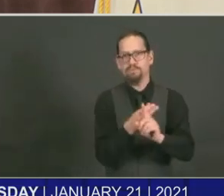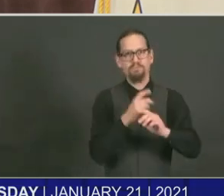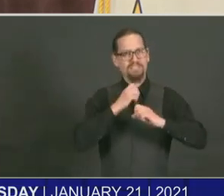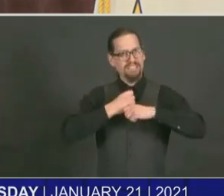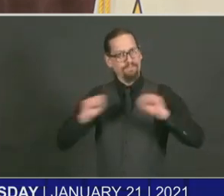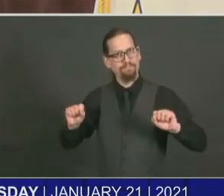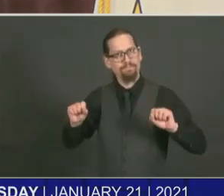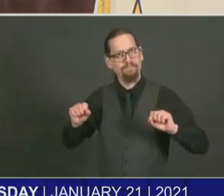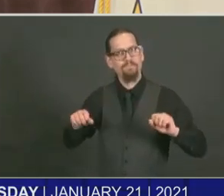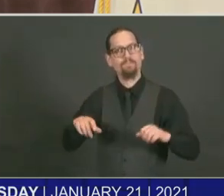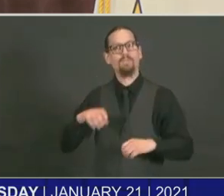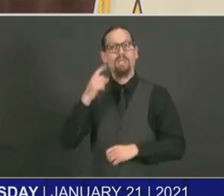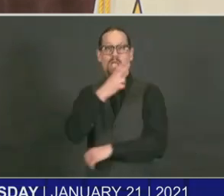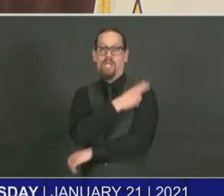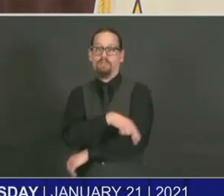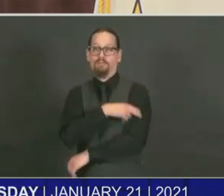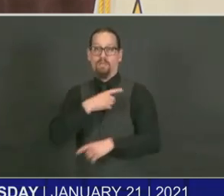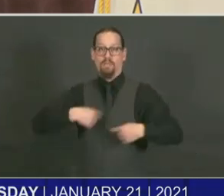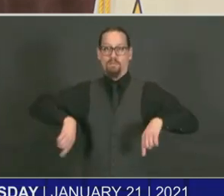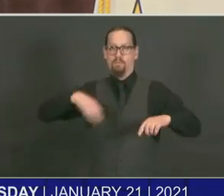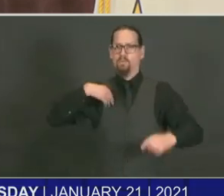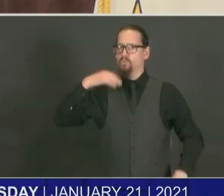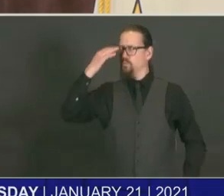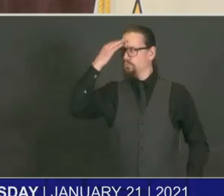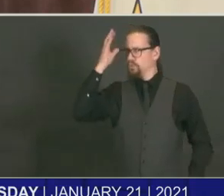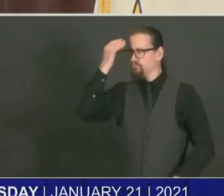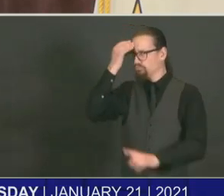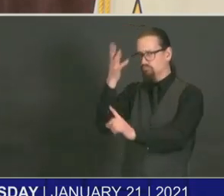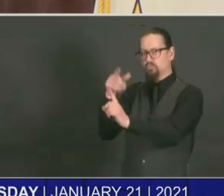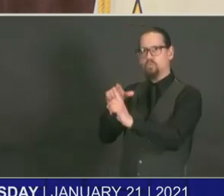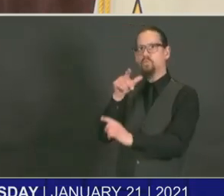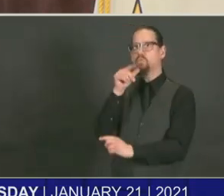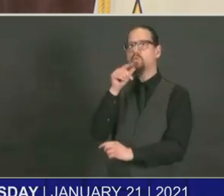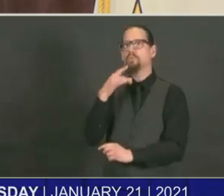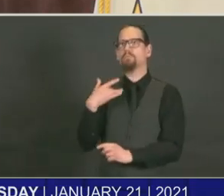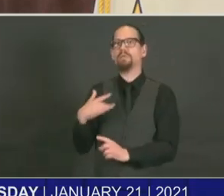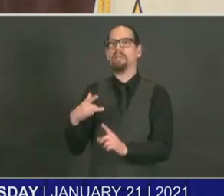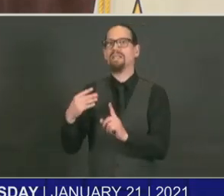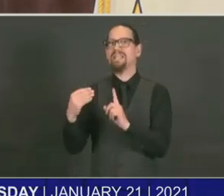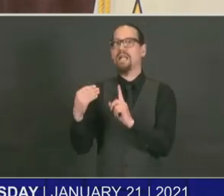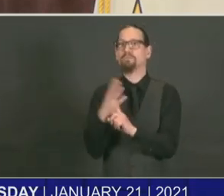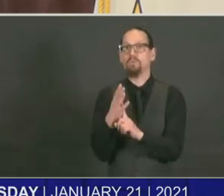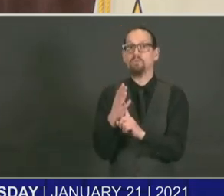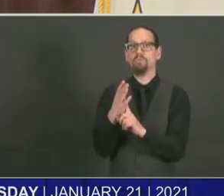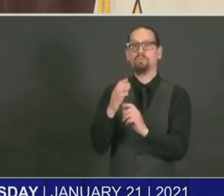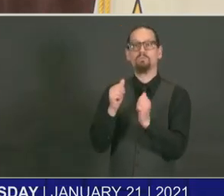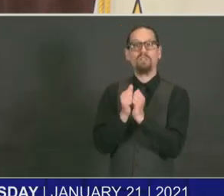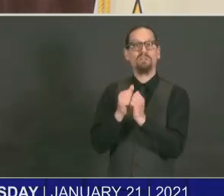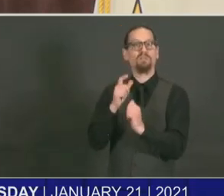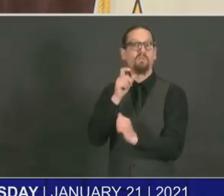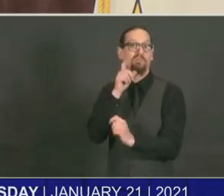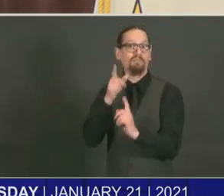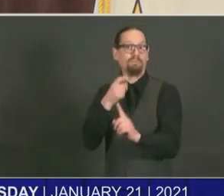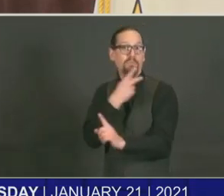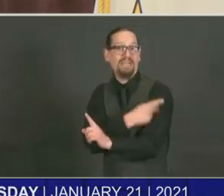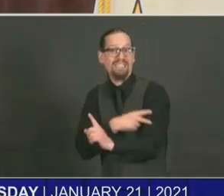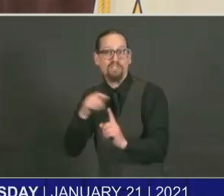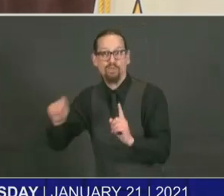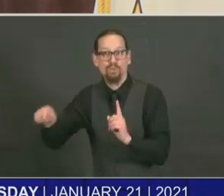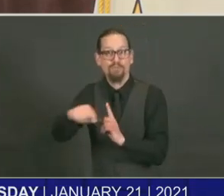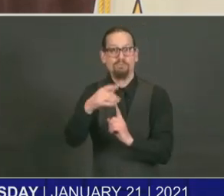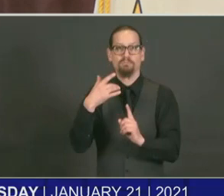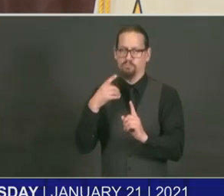vaccinate their highest exposure healthcare workers first. Other people throughout hospitals are also getting